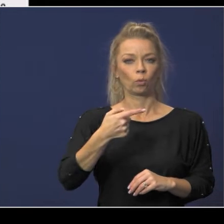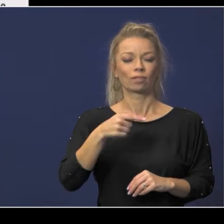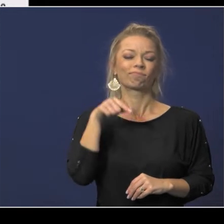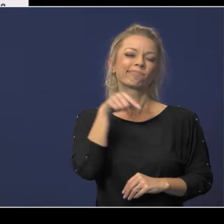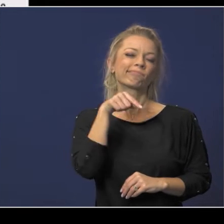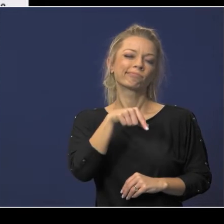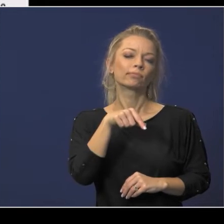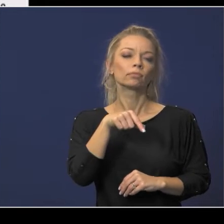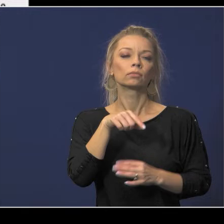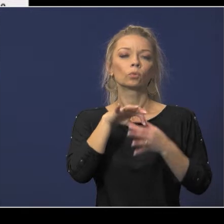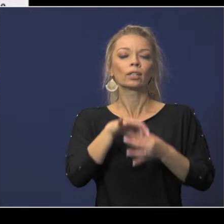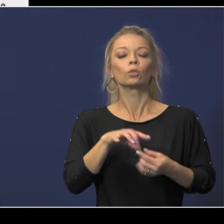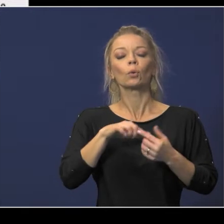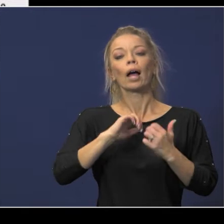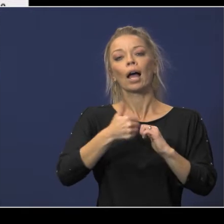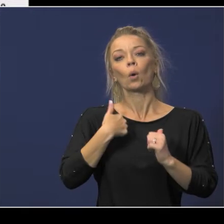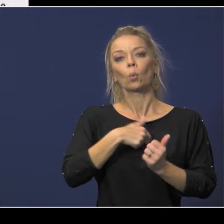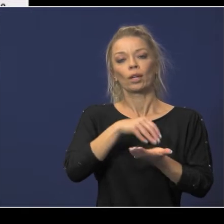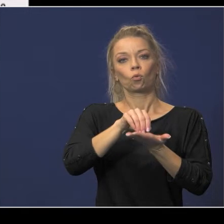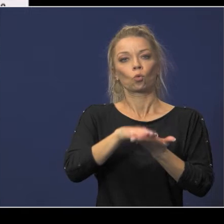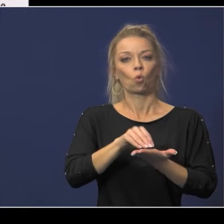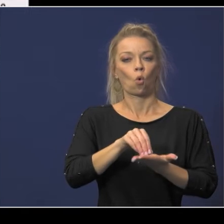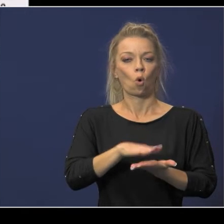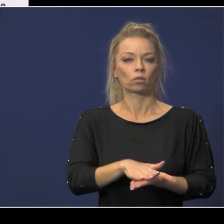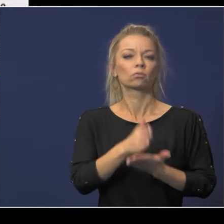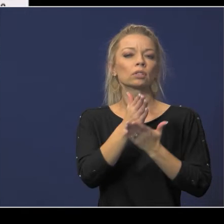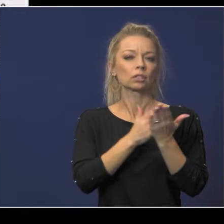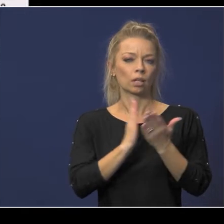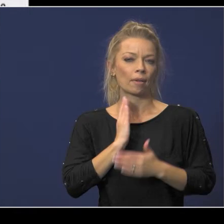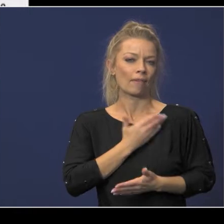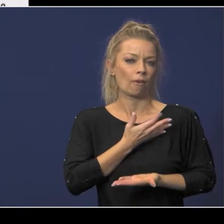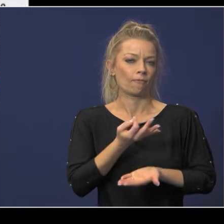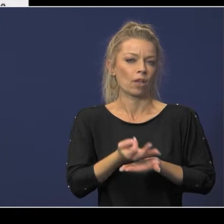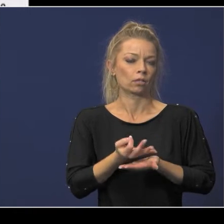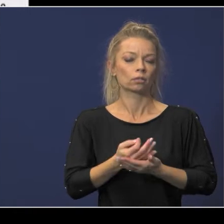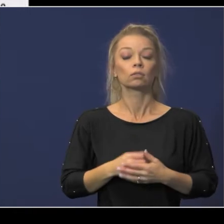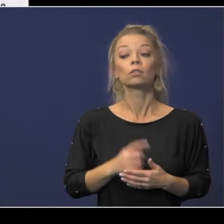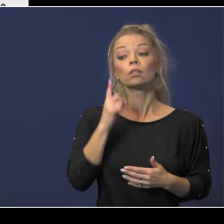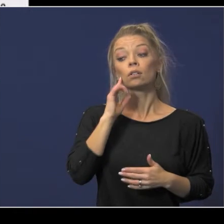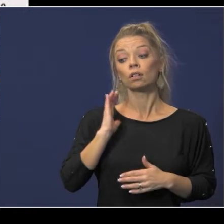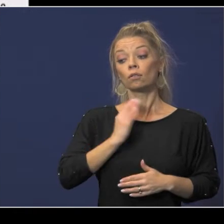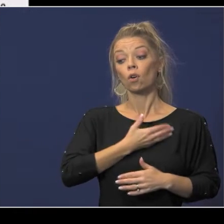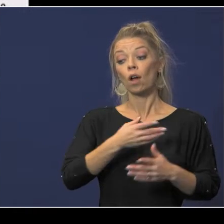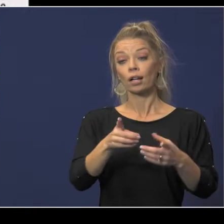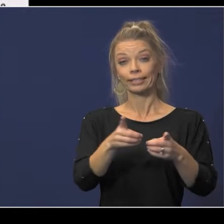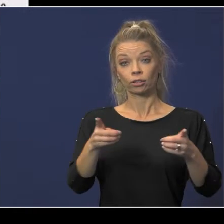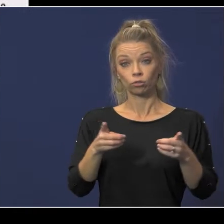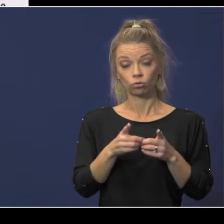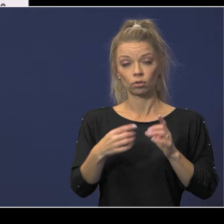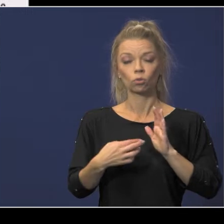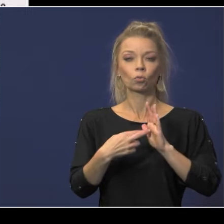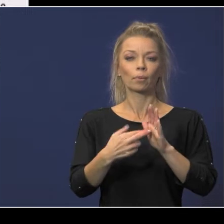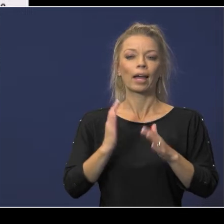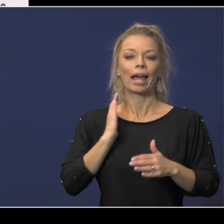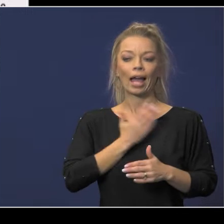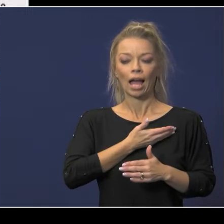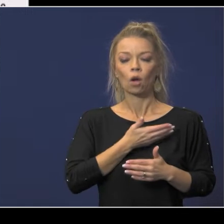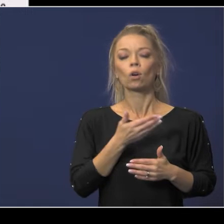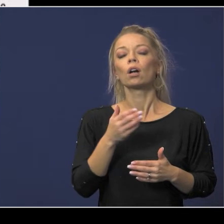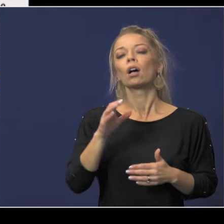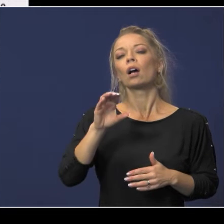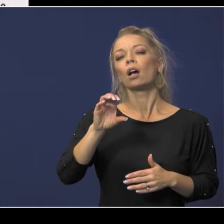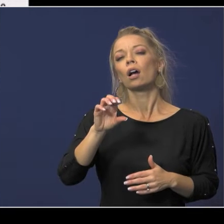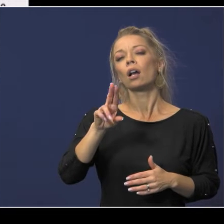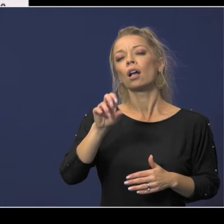we record some of our fiduciary funds and what they are for our school district it represents our custodial activity